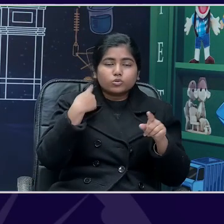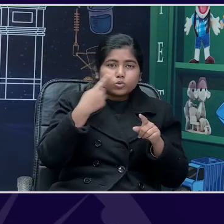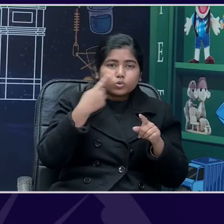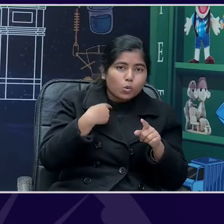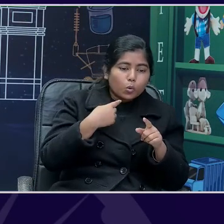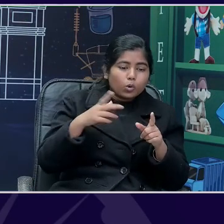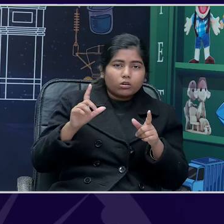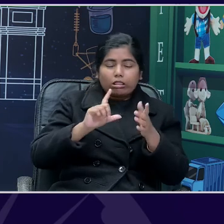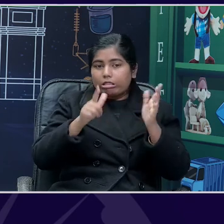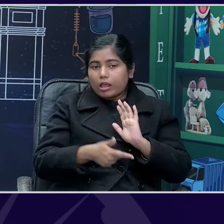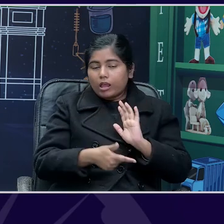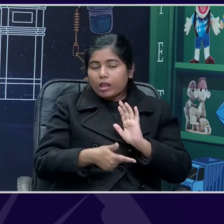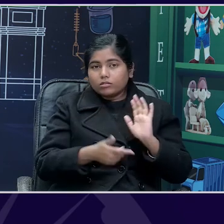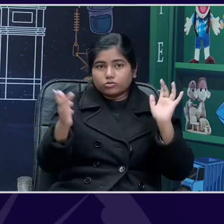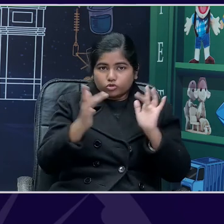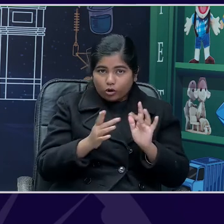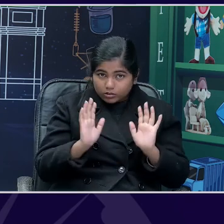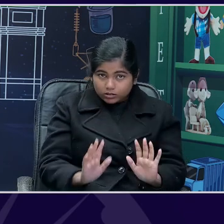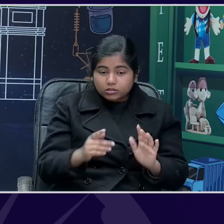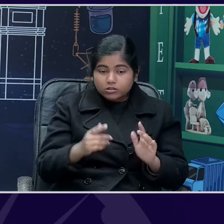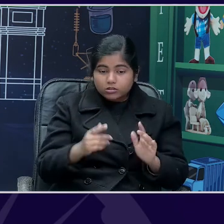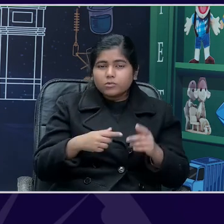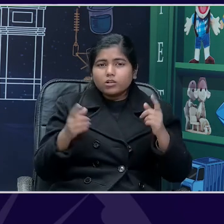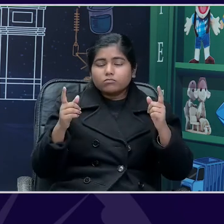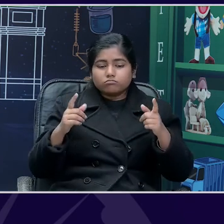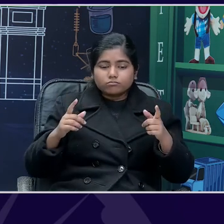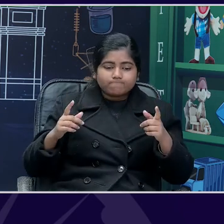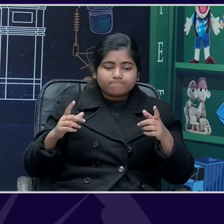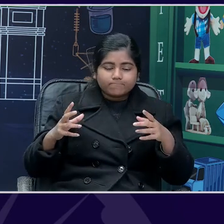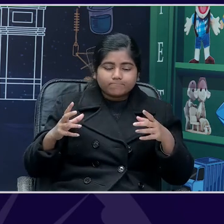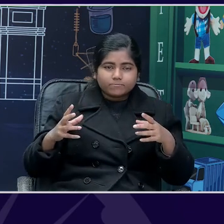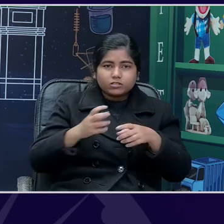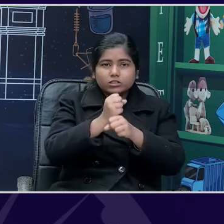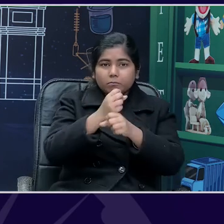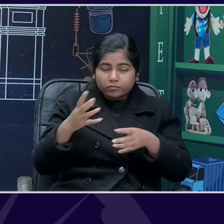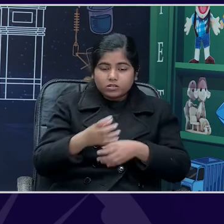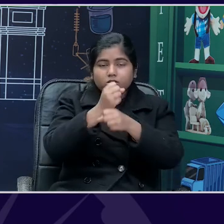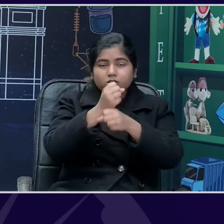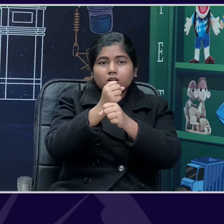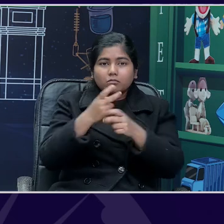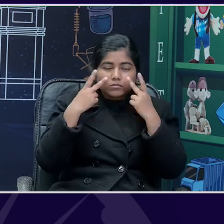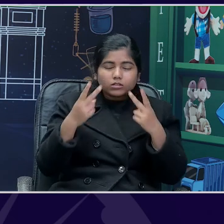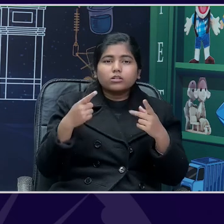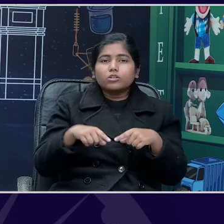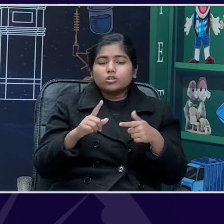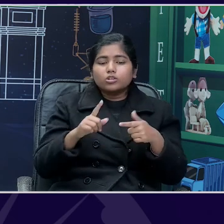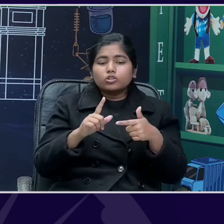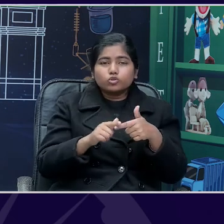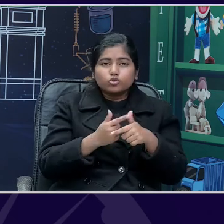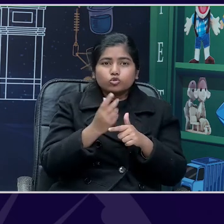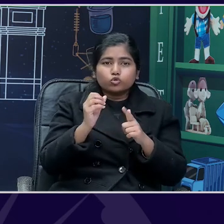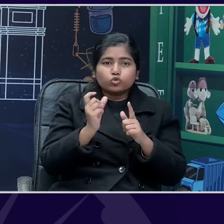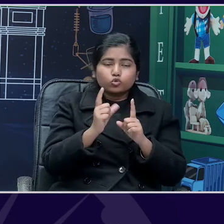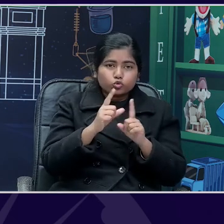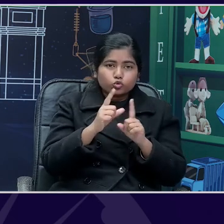we have given a summary of what was Jodi and who was Fawn. Right. So, once we given a